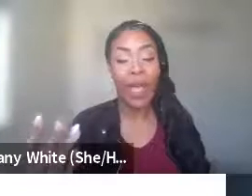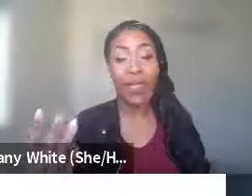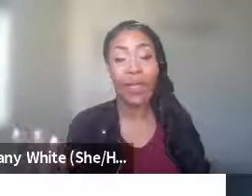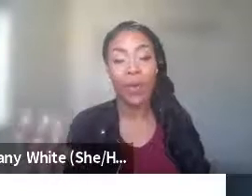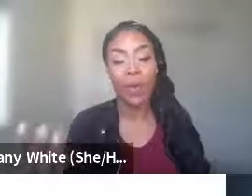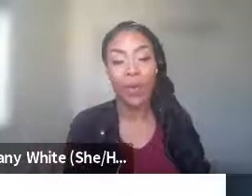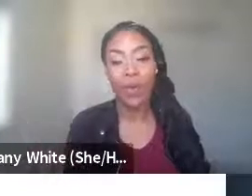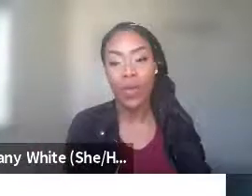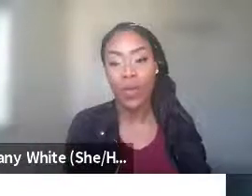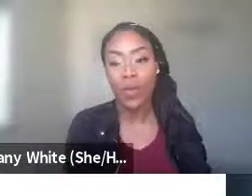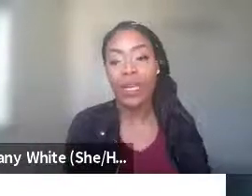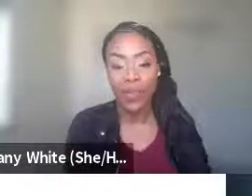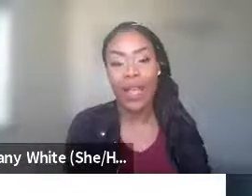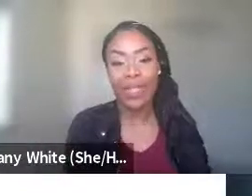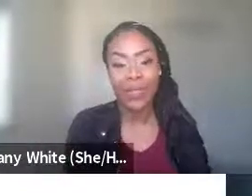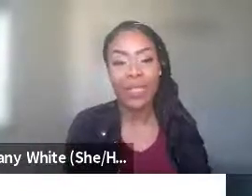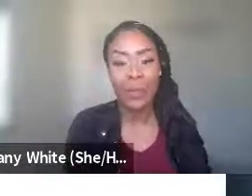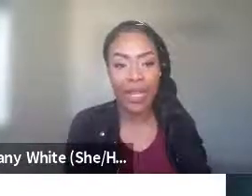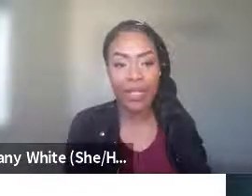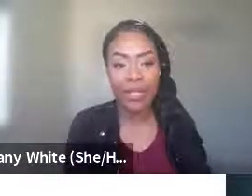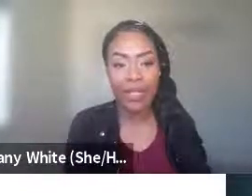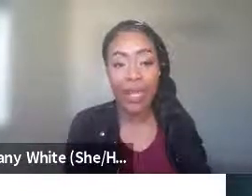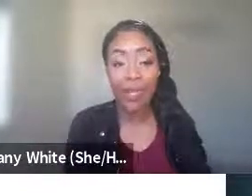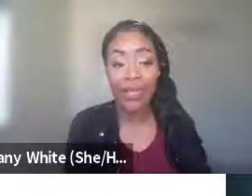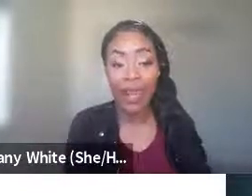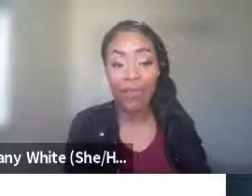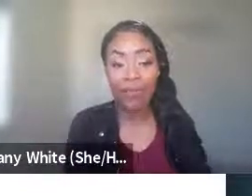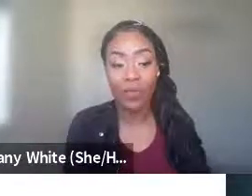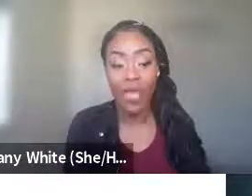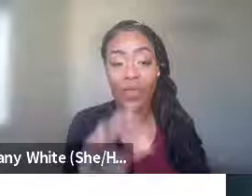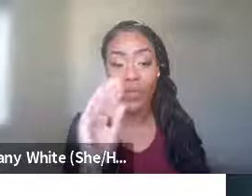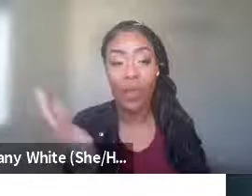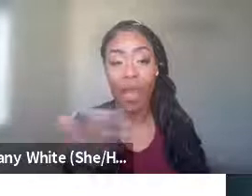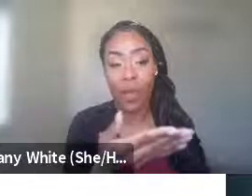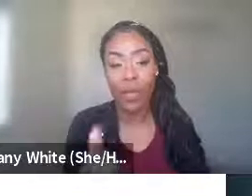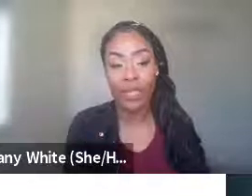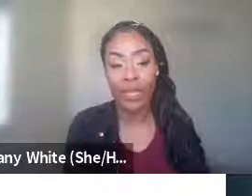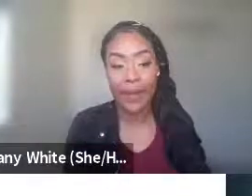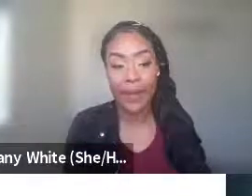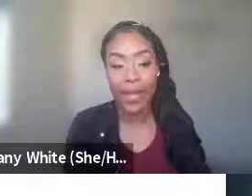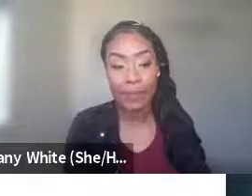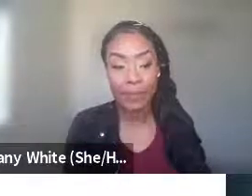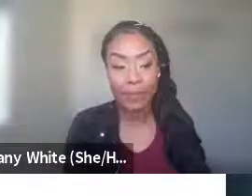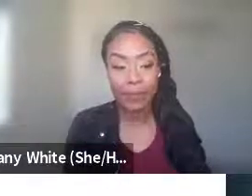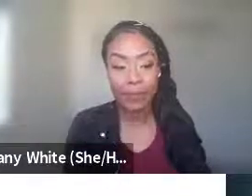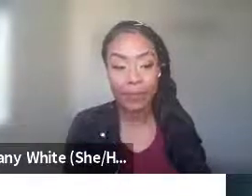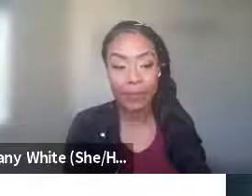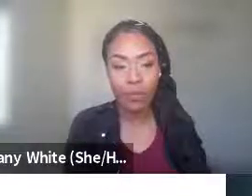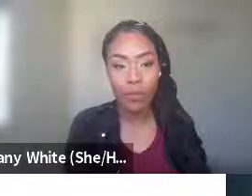three people, three different kinds of experiences to balance that out that do not go towards that stereotype.